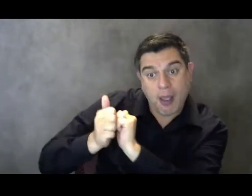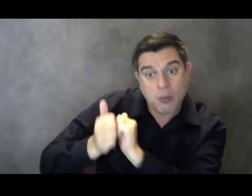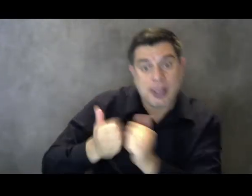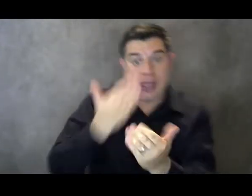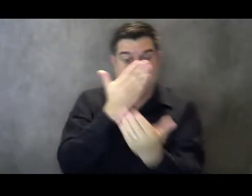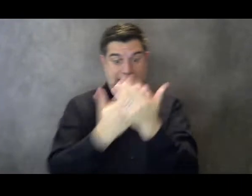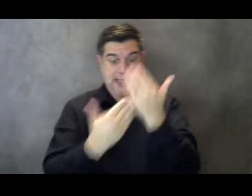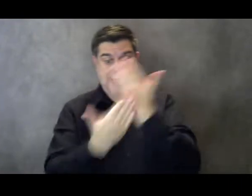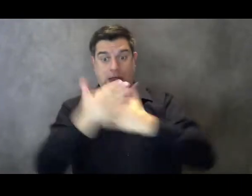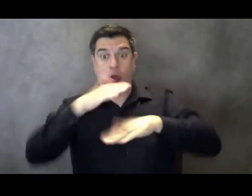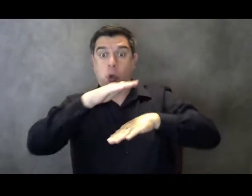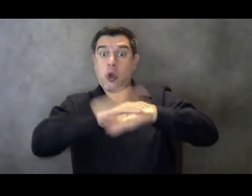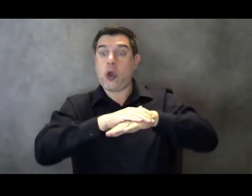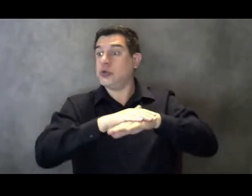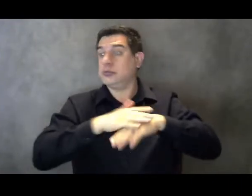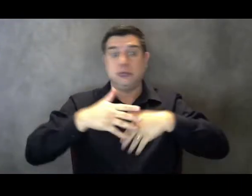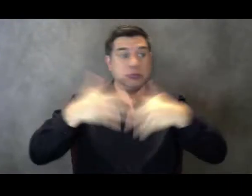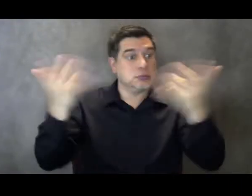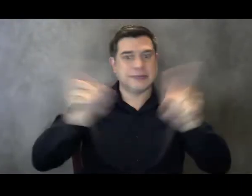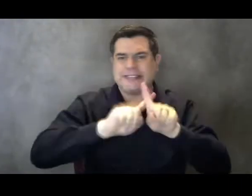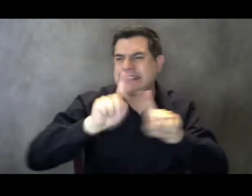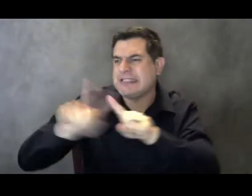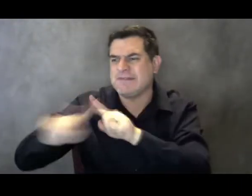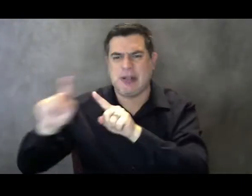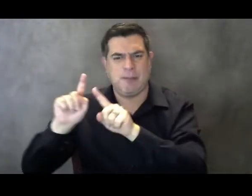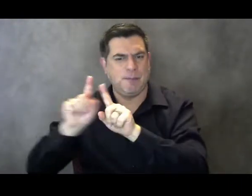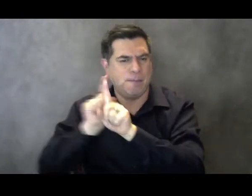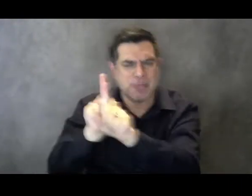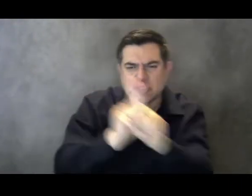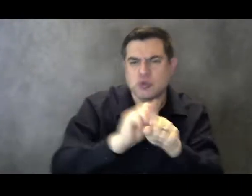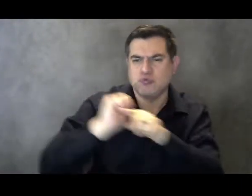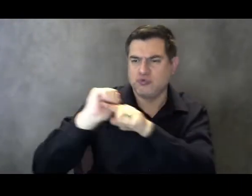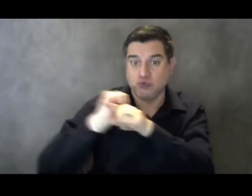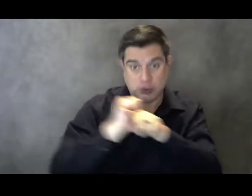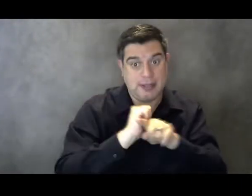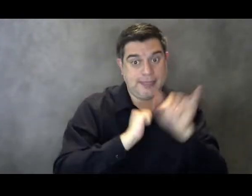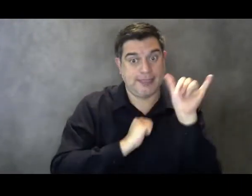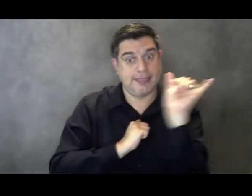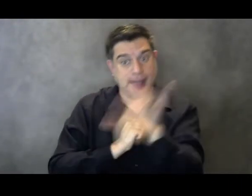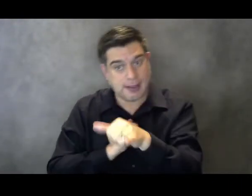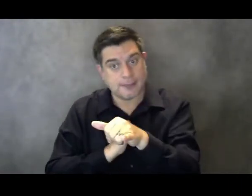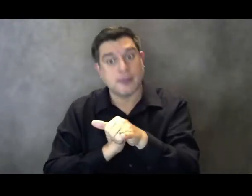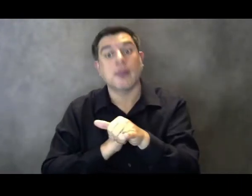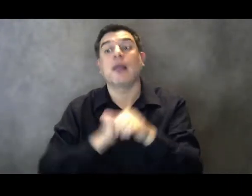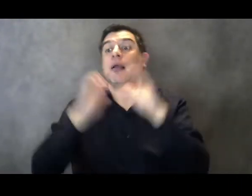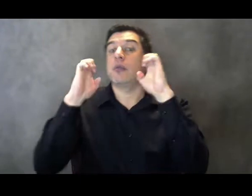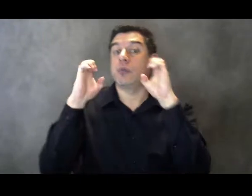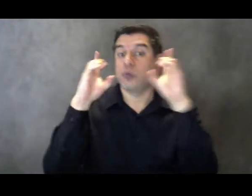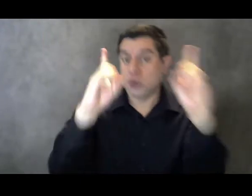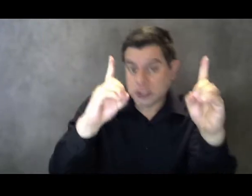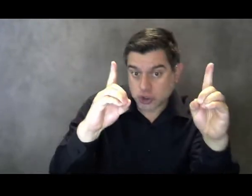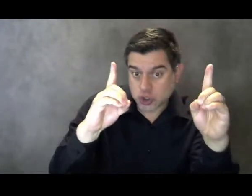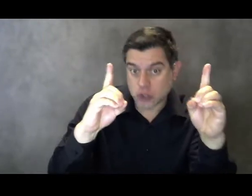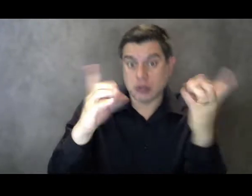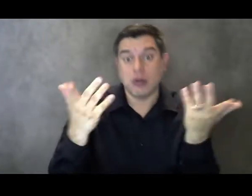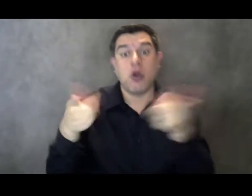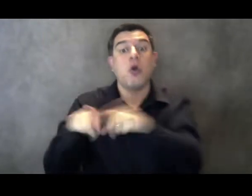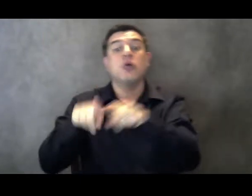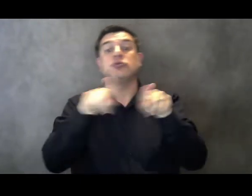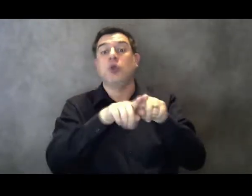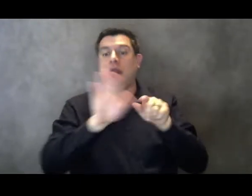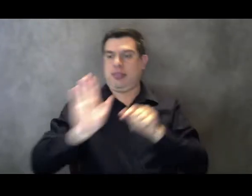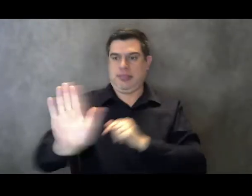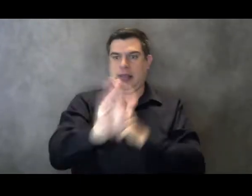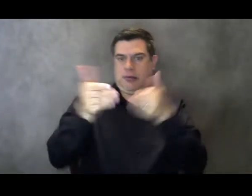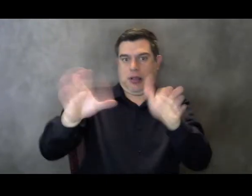experiences and employment preparedness education. This program allows for employers to benefit